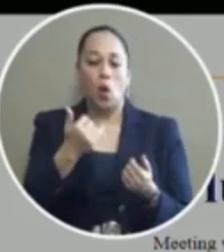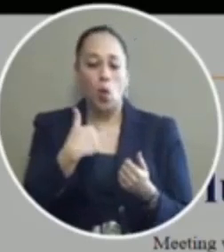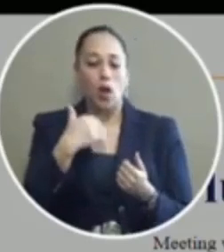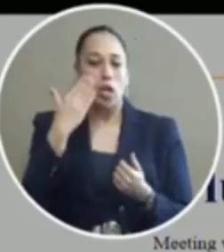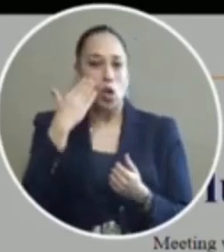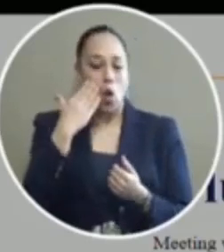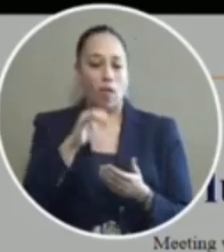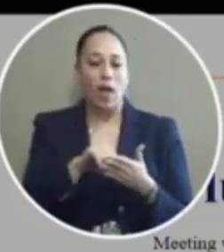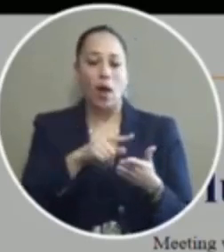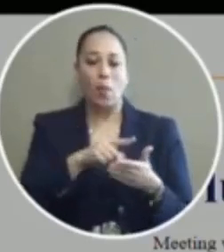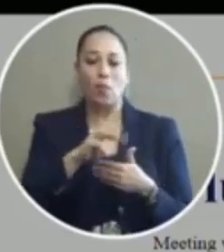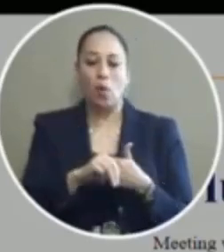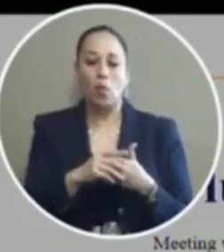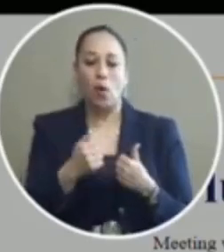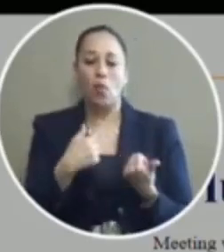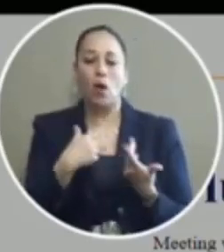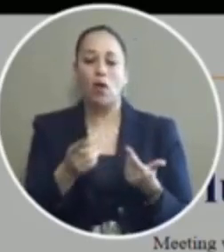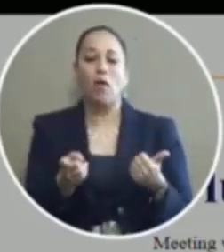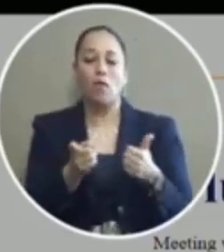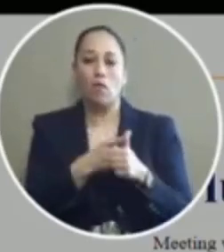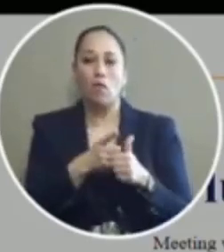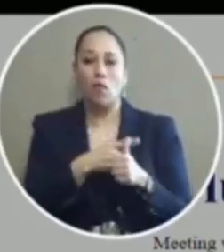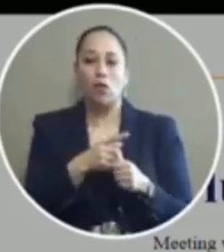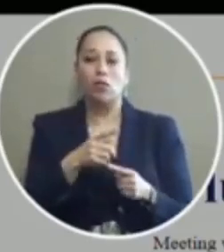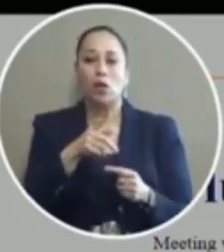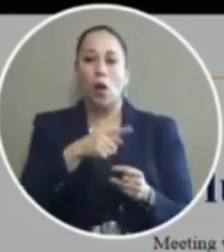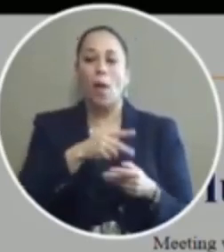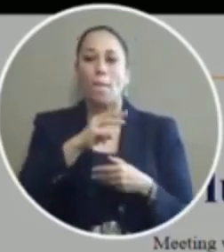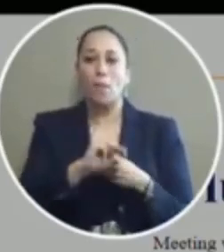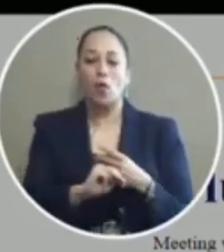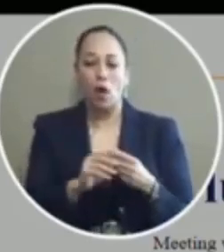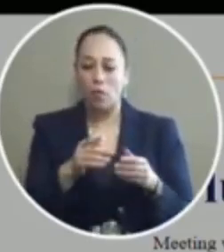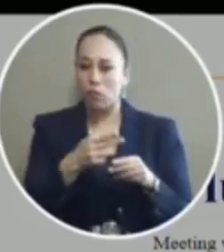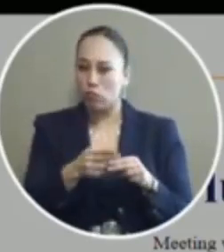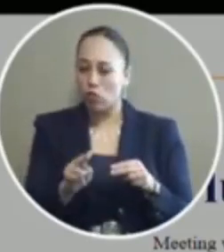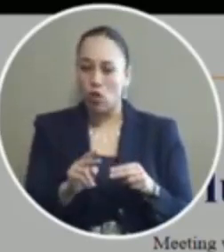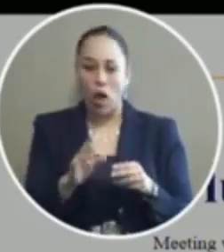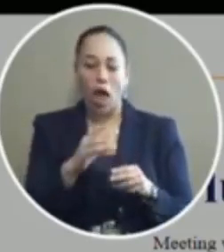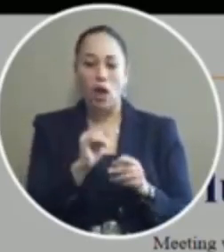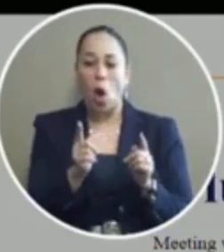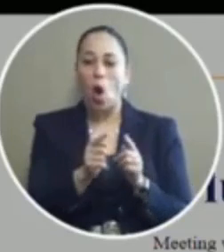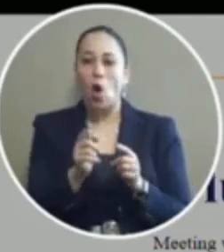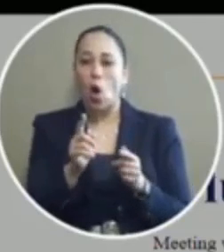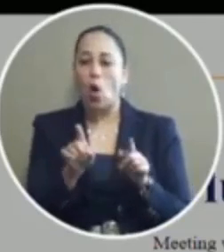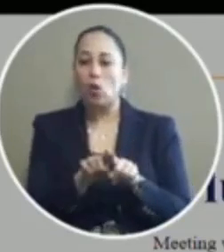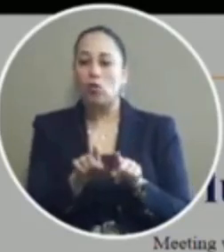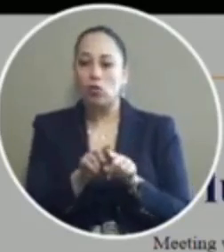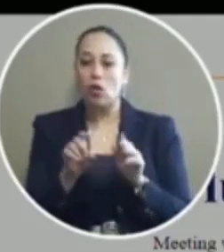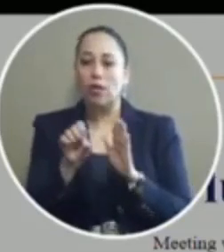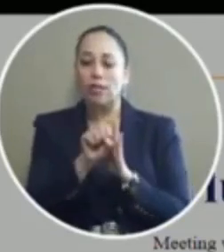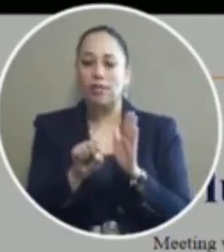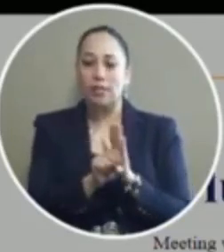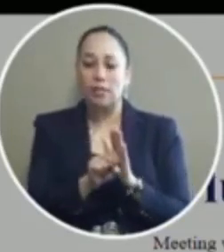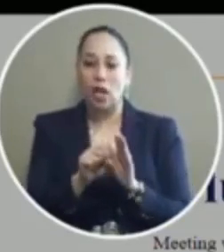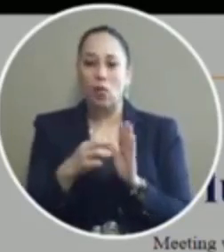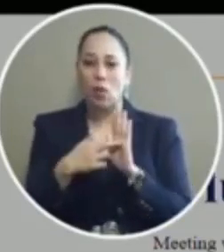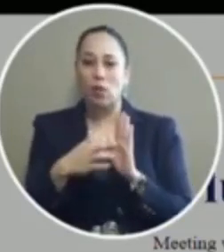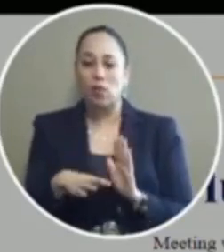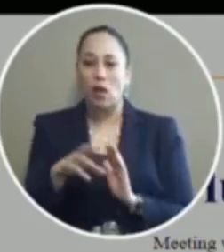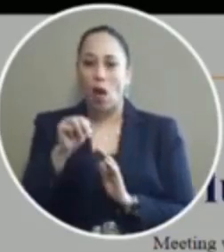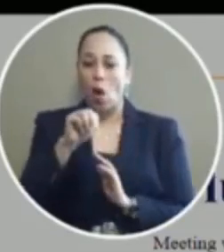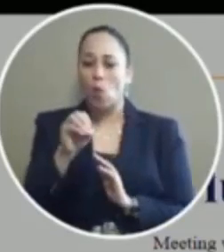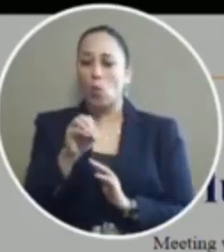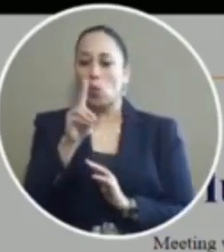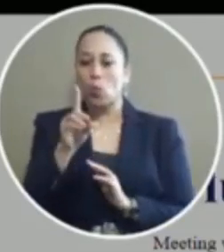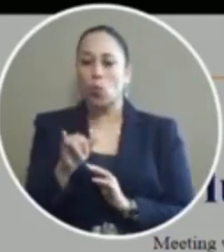chance program and we're going to touch on the first chance program briefly we also met with mr. State representative Joe Moody and this